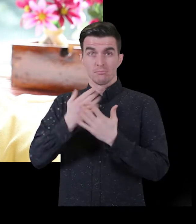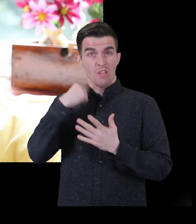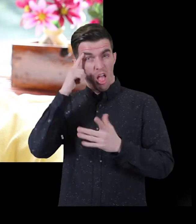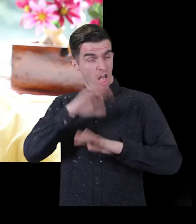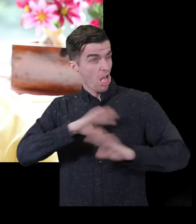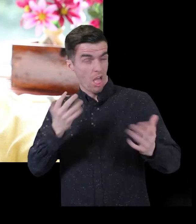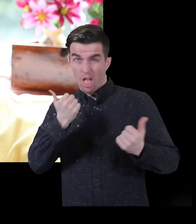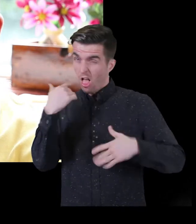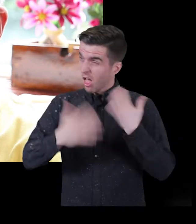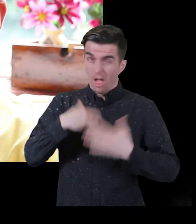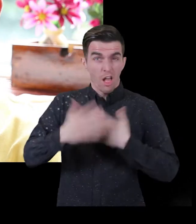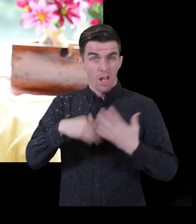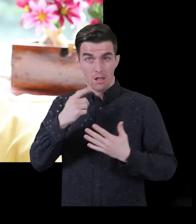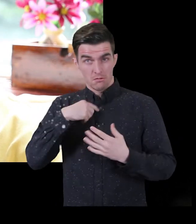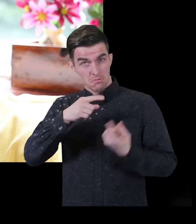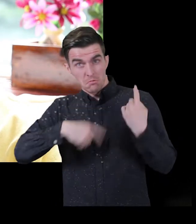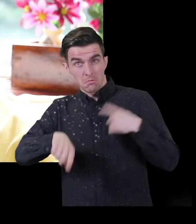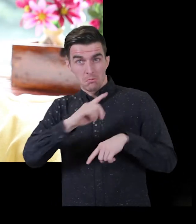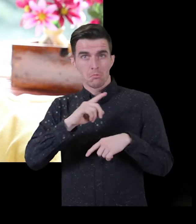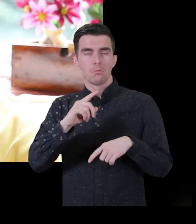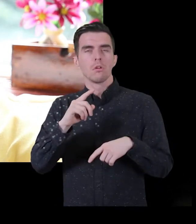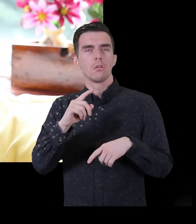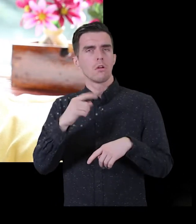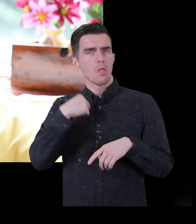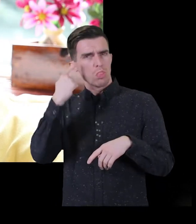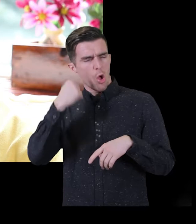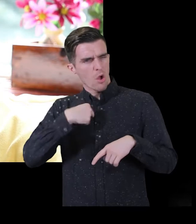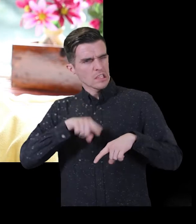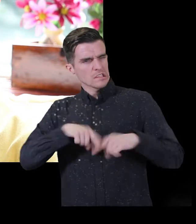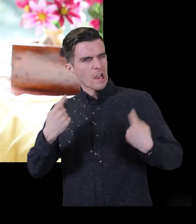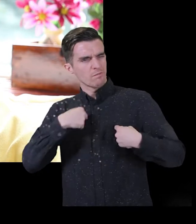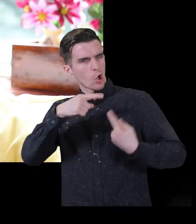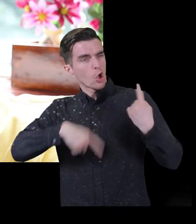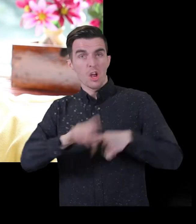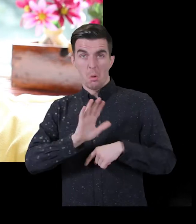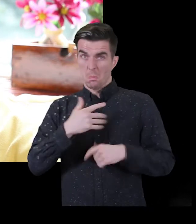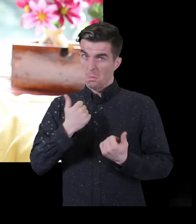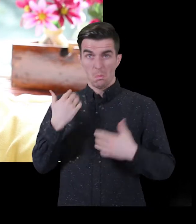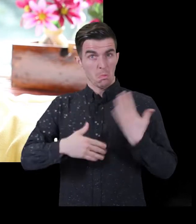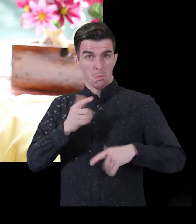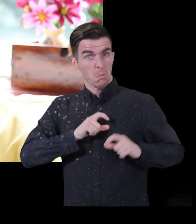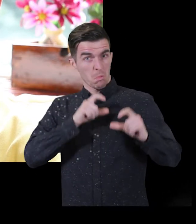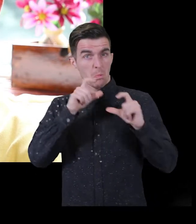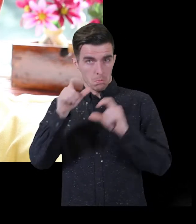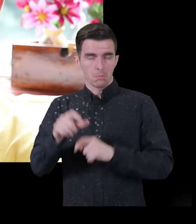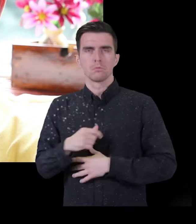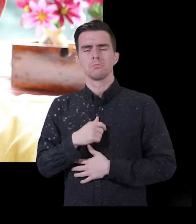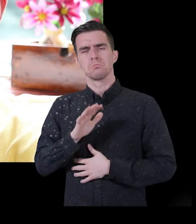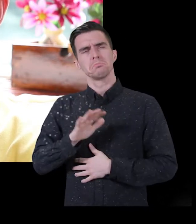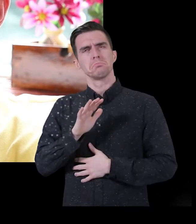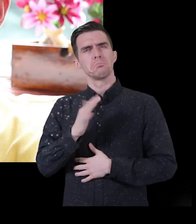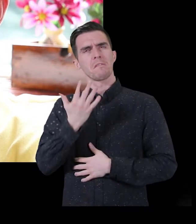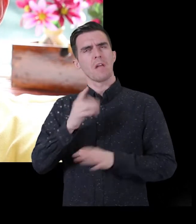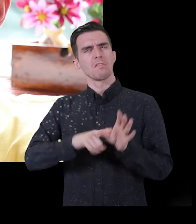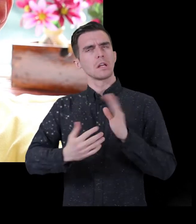I was blind in one eye my whole life, and never actually realised